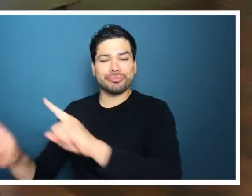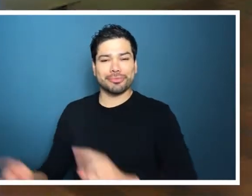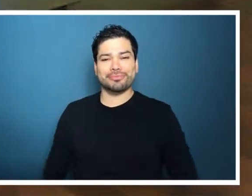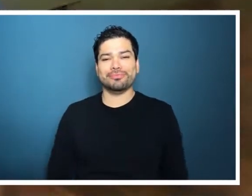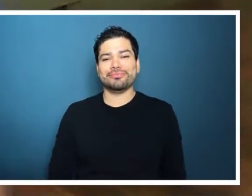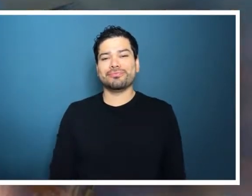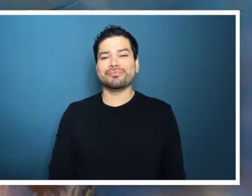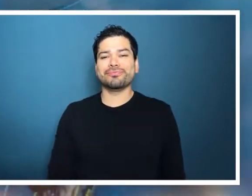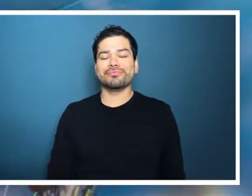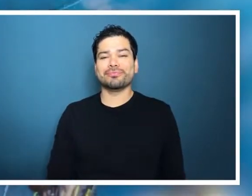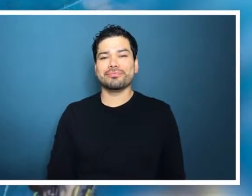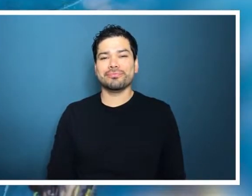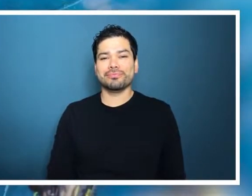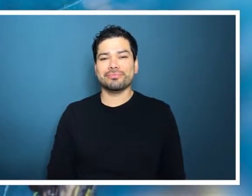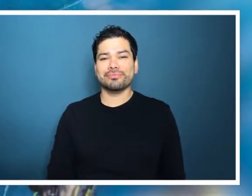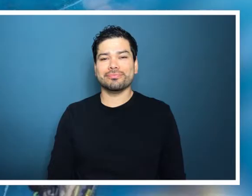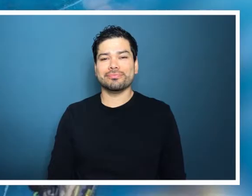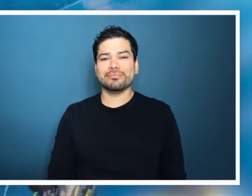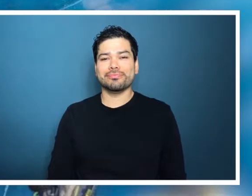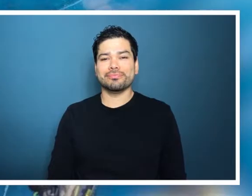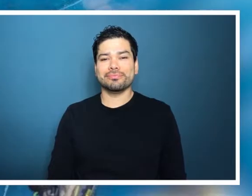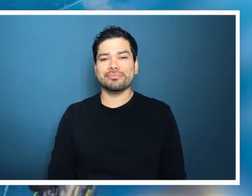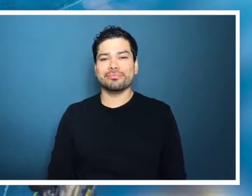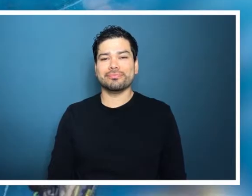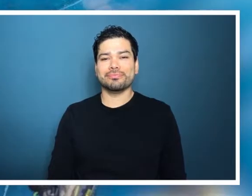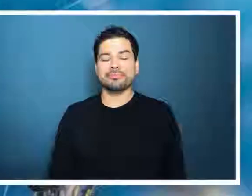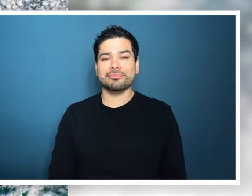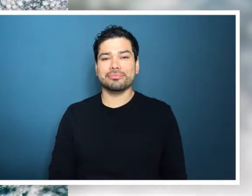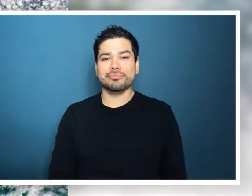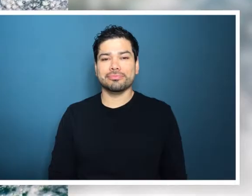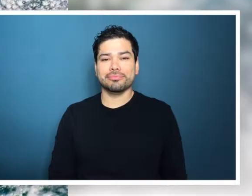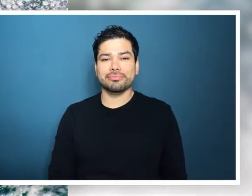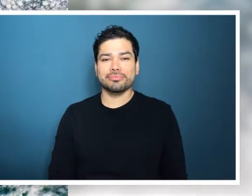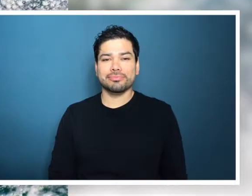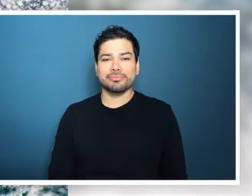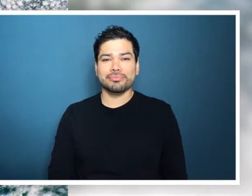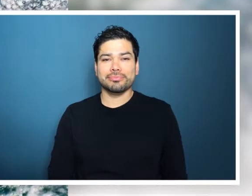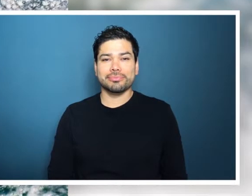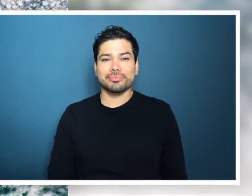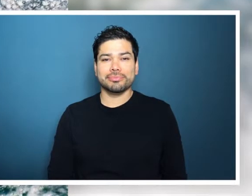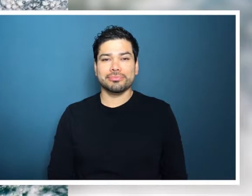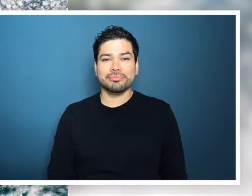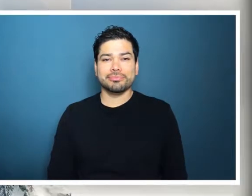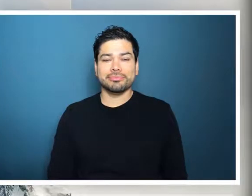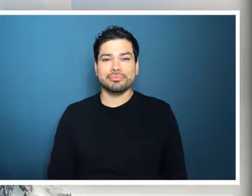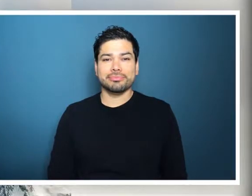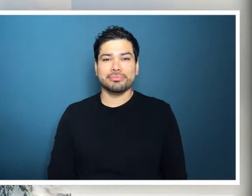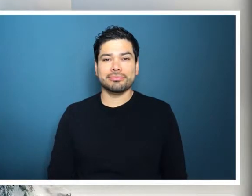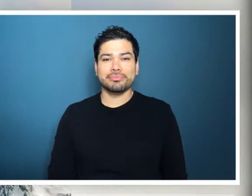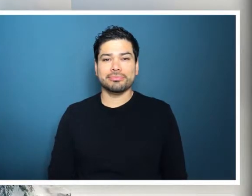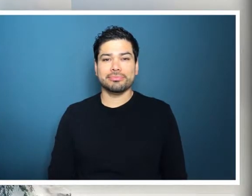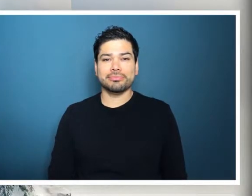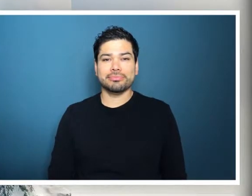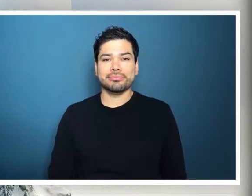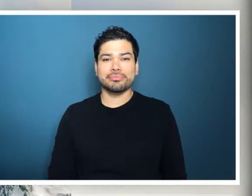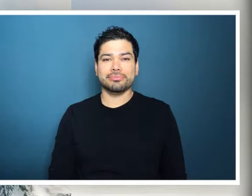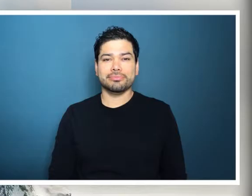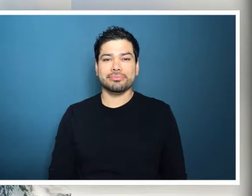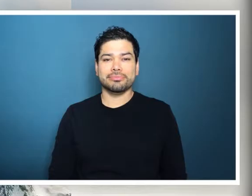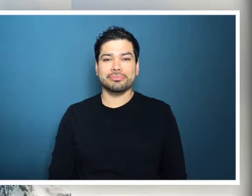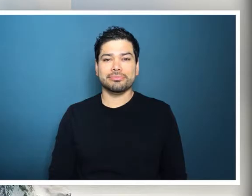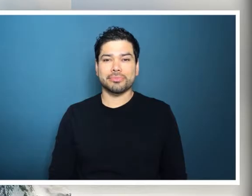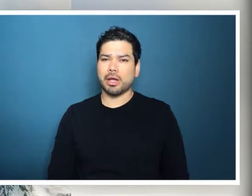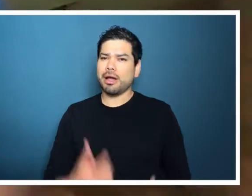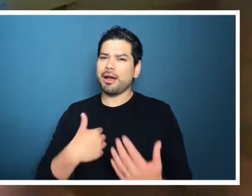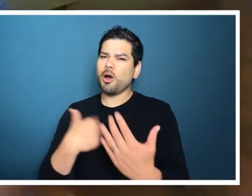something new all the time. Photos of Jason smiling wide as he ice climbs, kneeboards on a lake, and leaps into the air against snow-covered